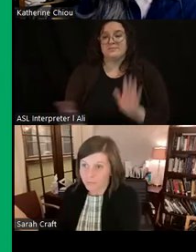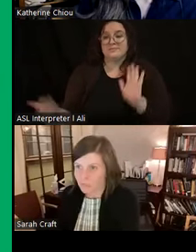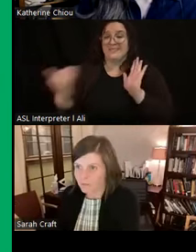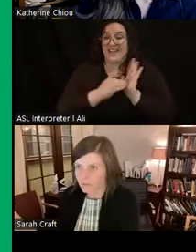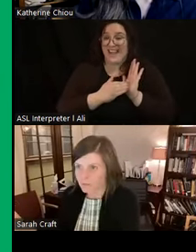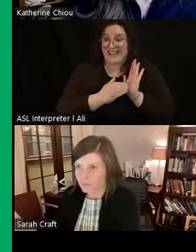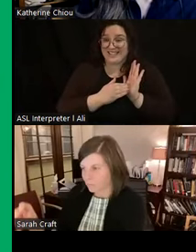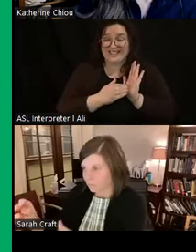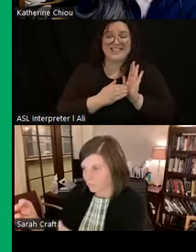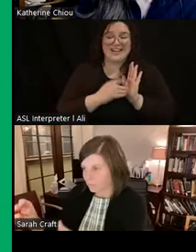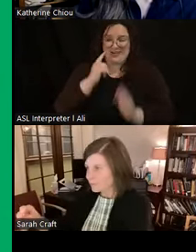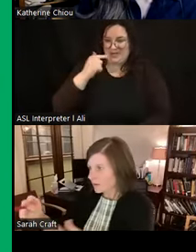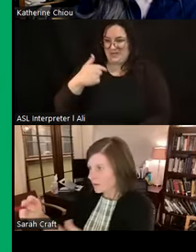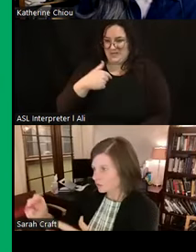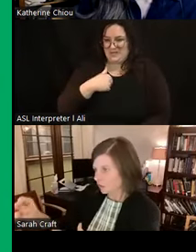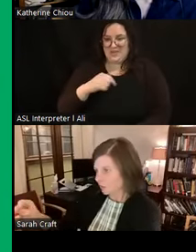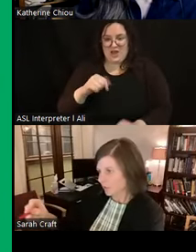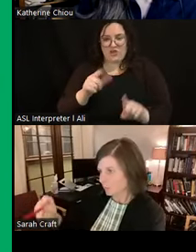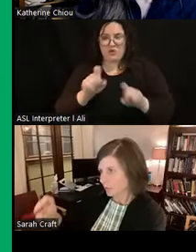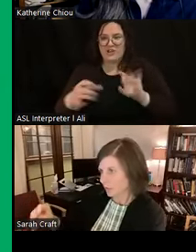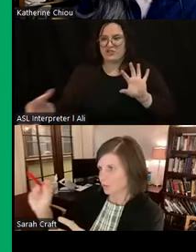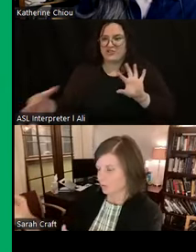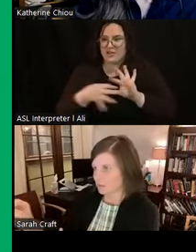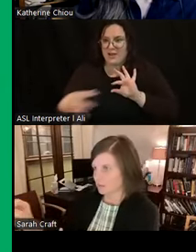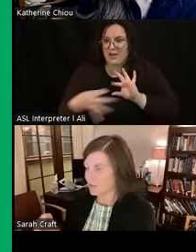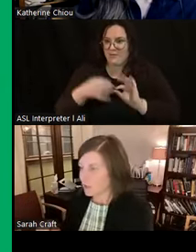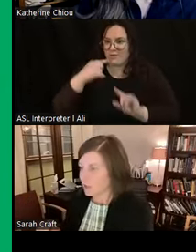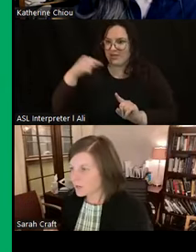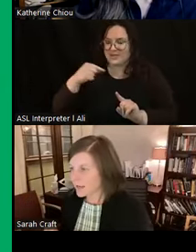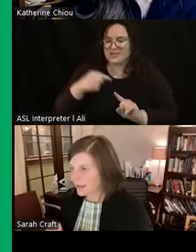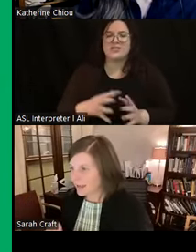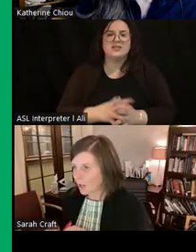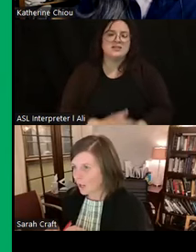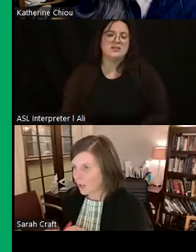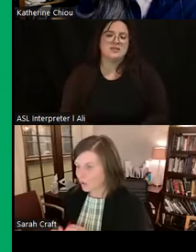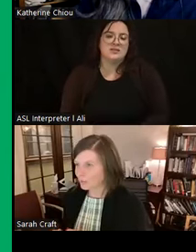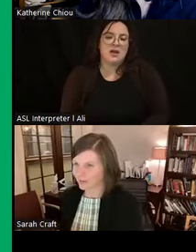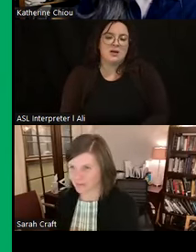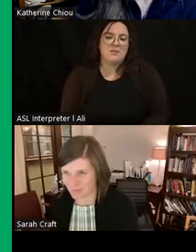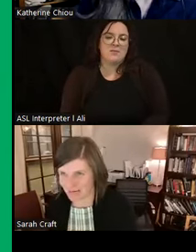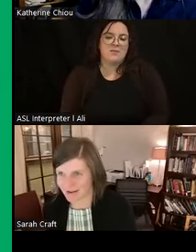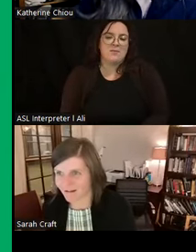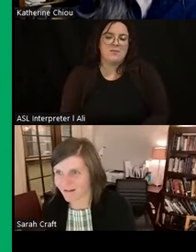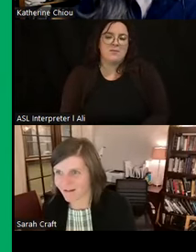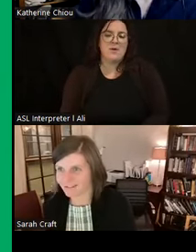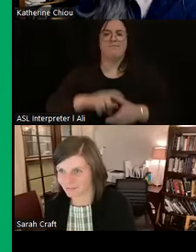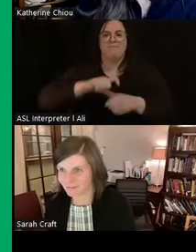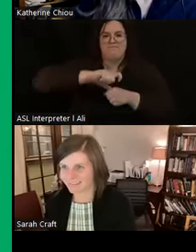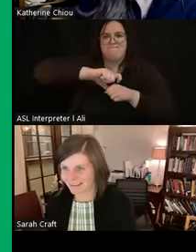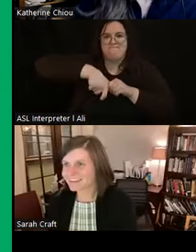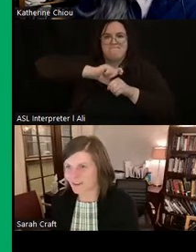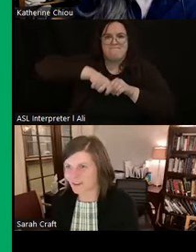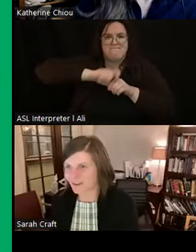up for me some some threads that are showing up in the Q&A about proximity of